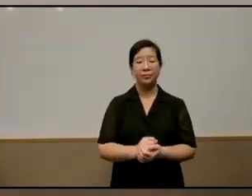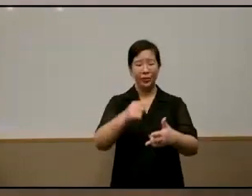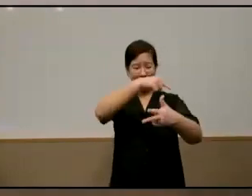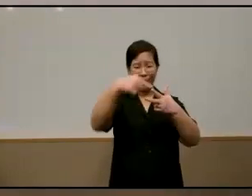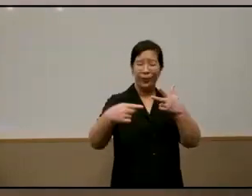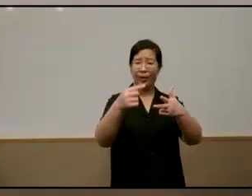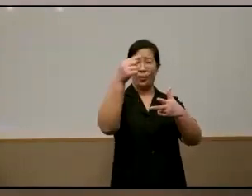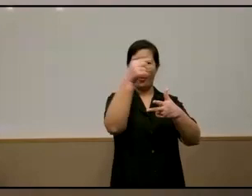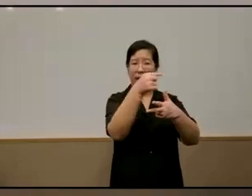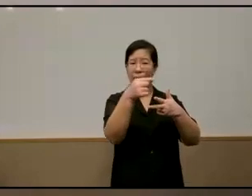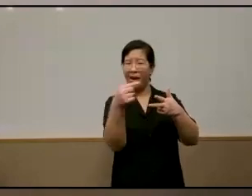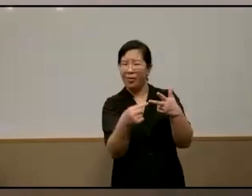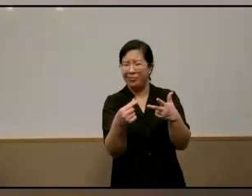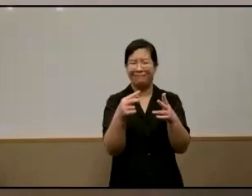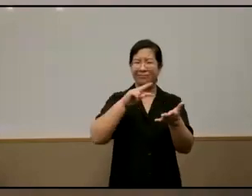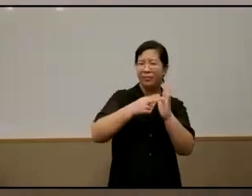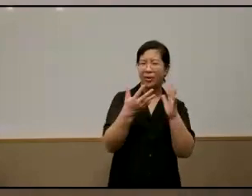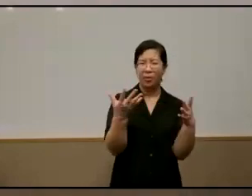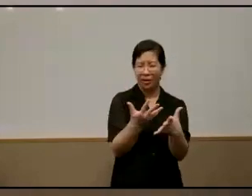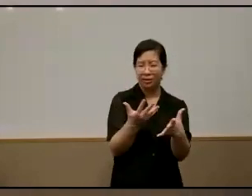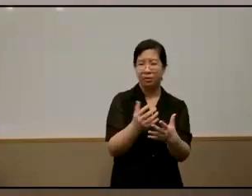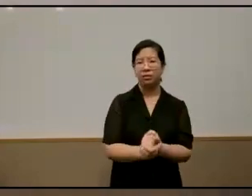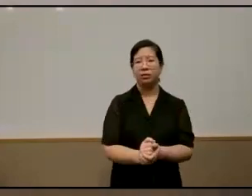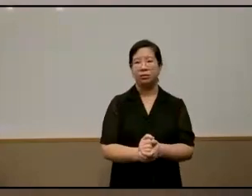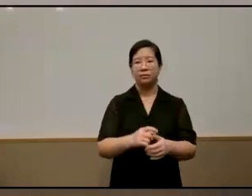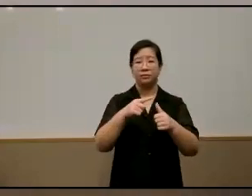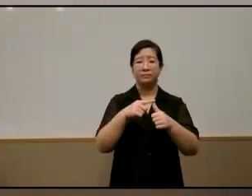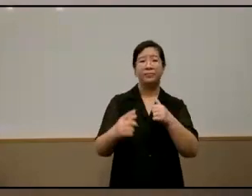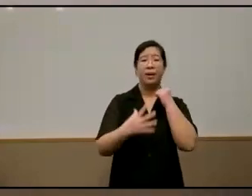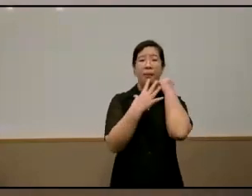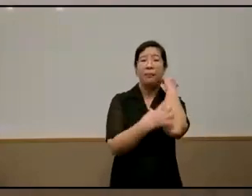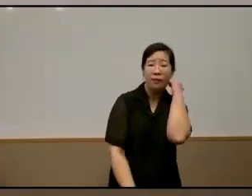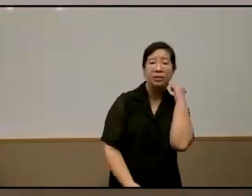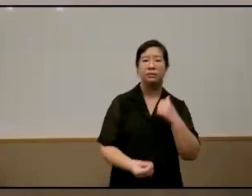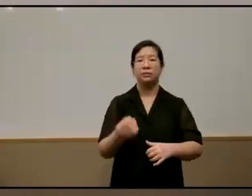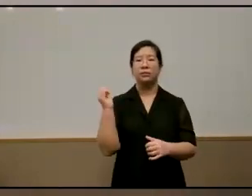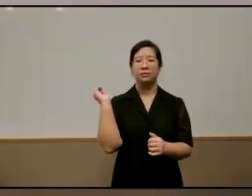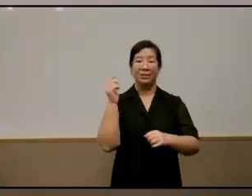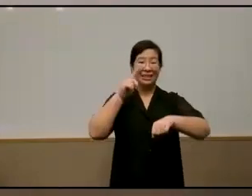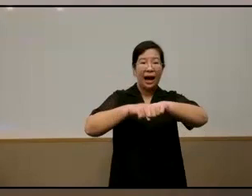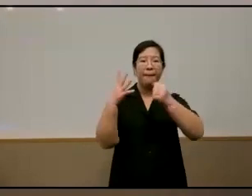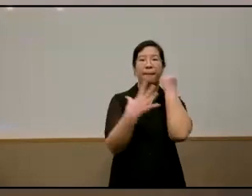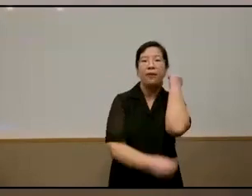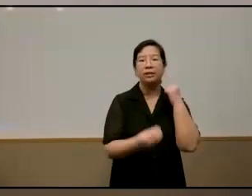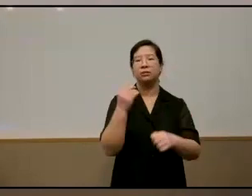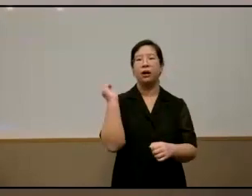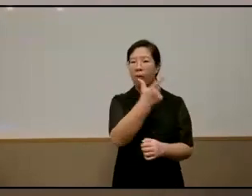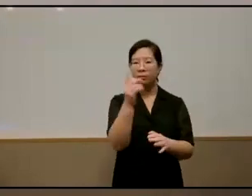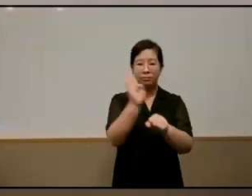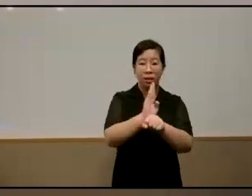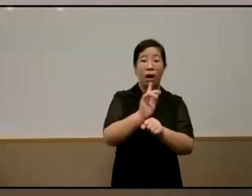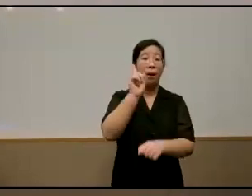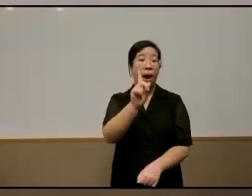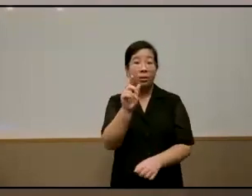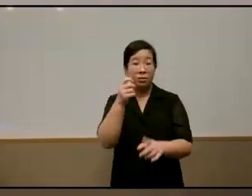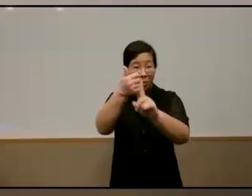terms what do they mean time poverty all of us are busy but what is it like if